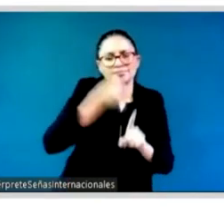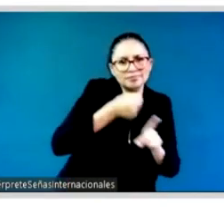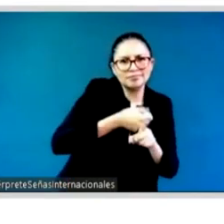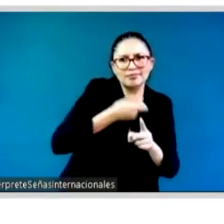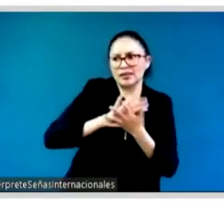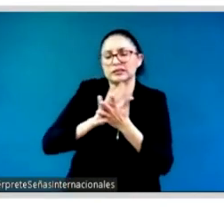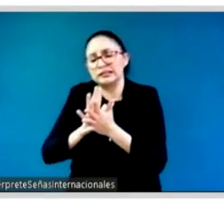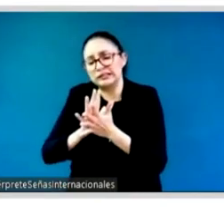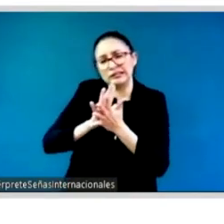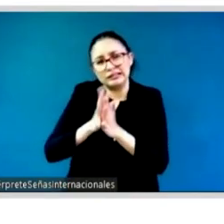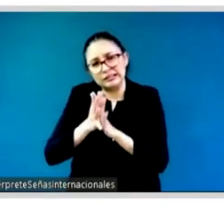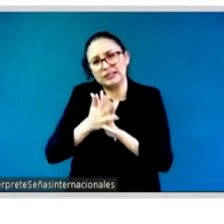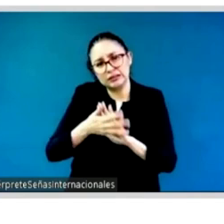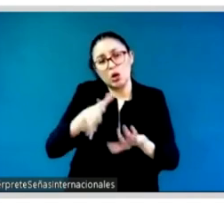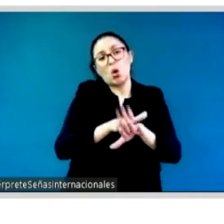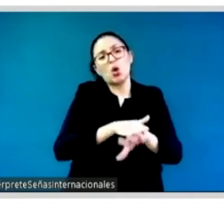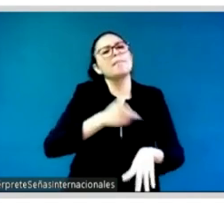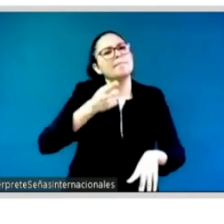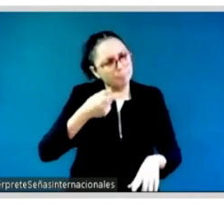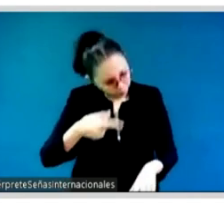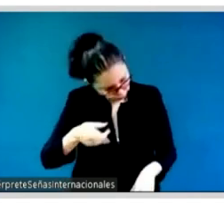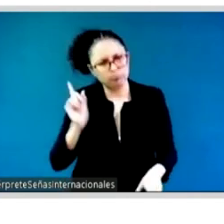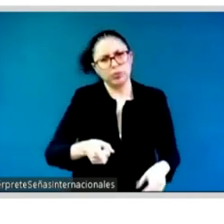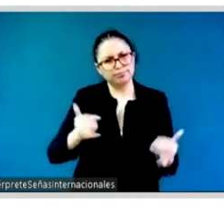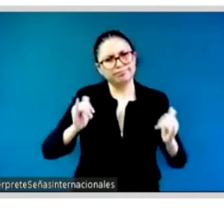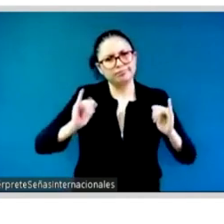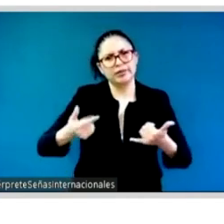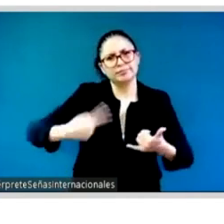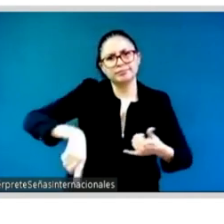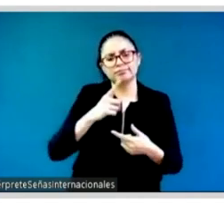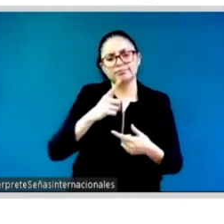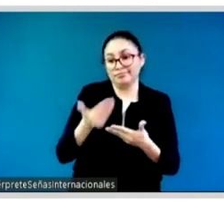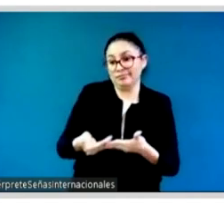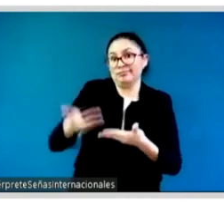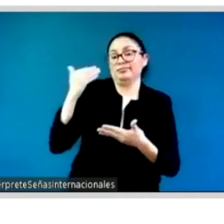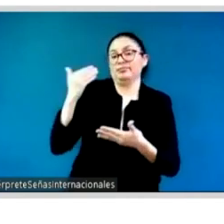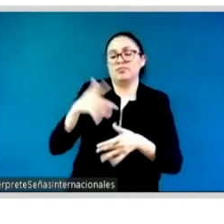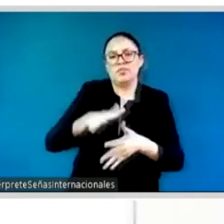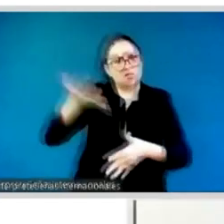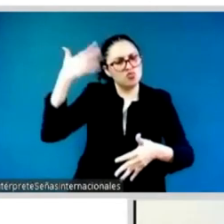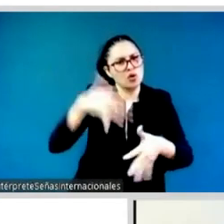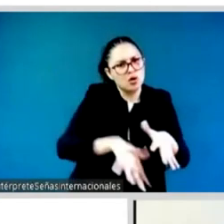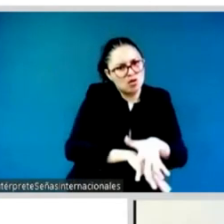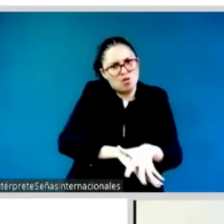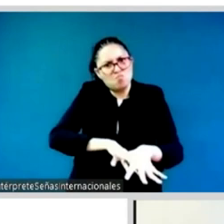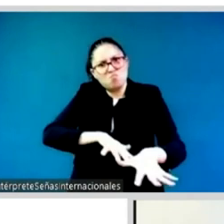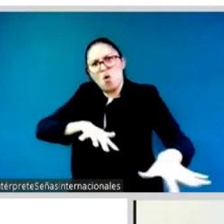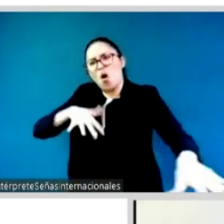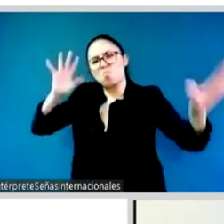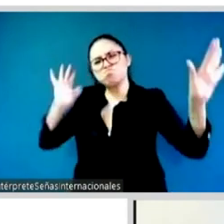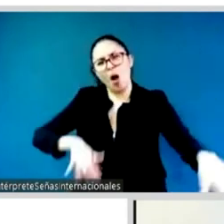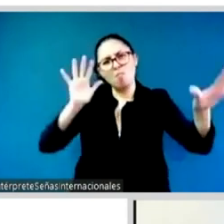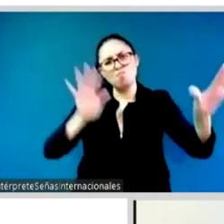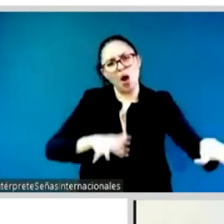and even more than that, the feminist movement and leaders at all levels are subject to violence, threat and